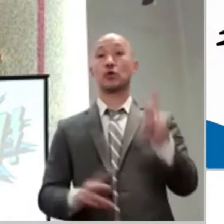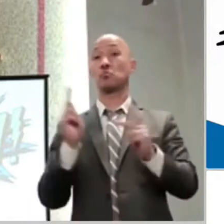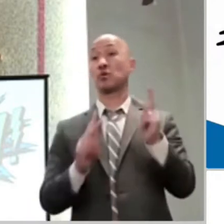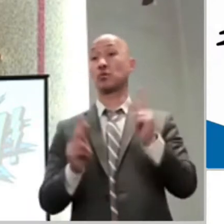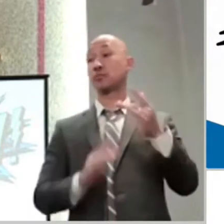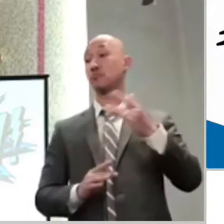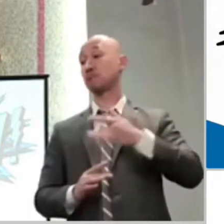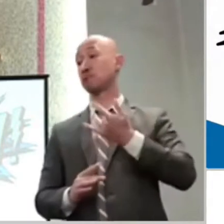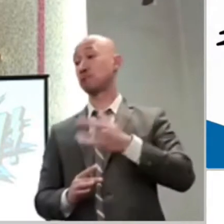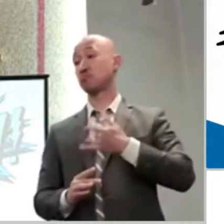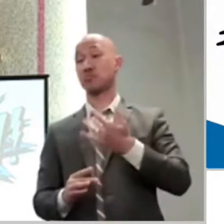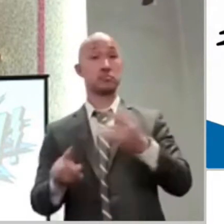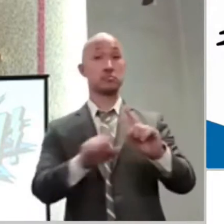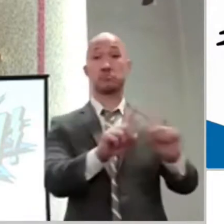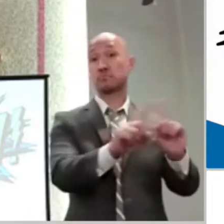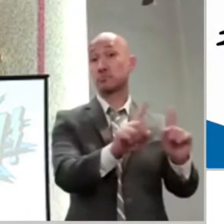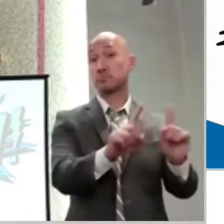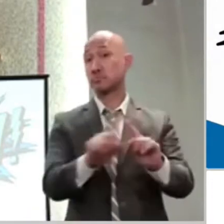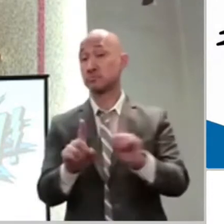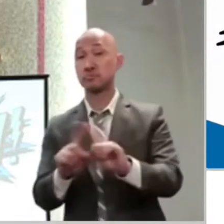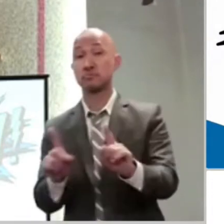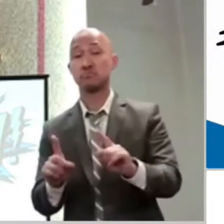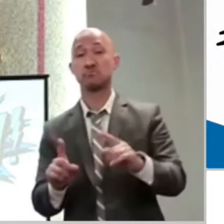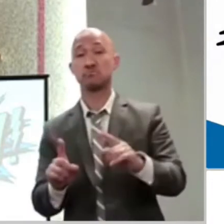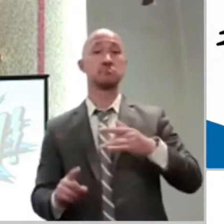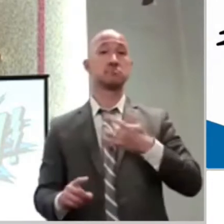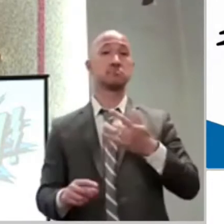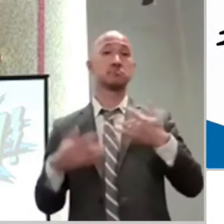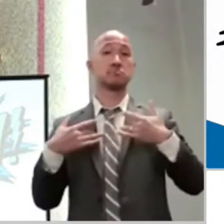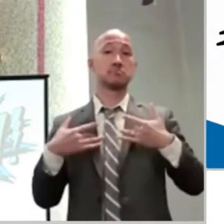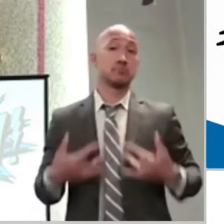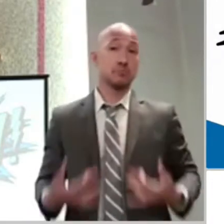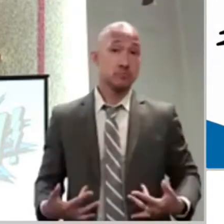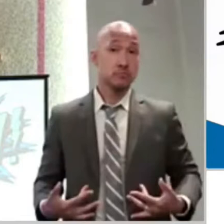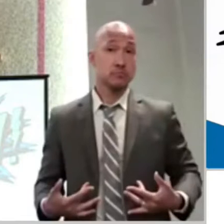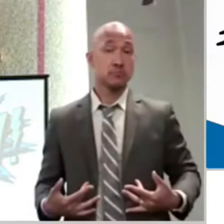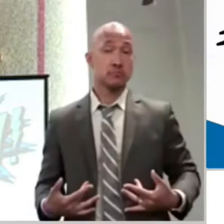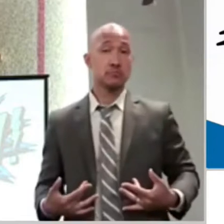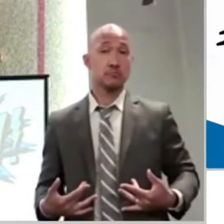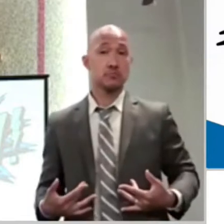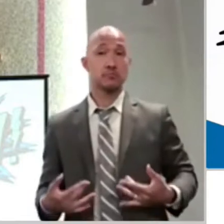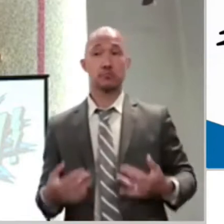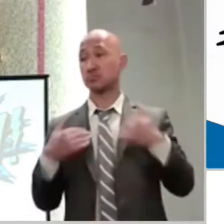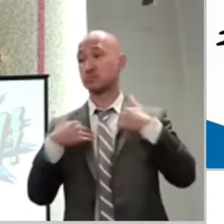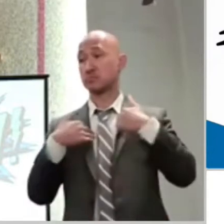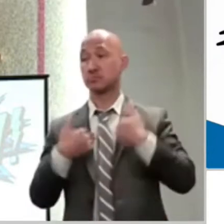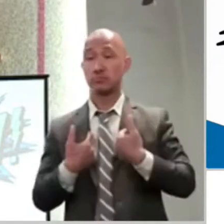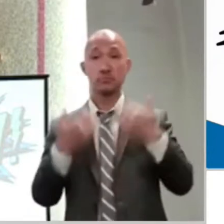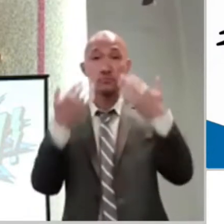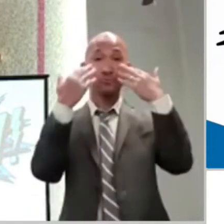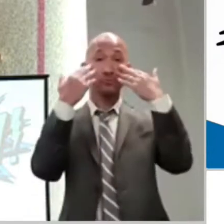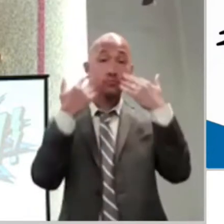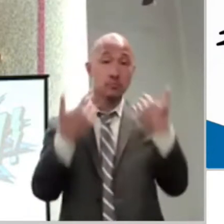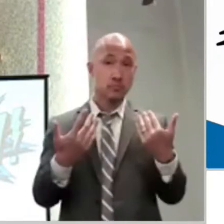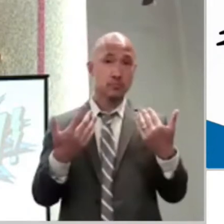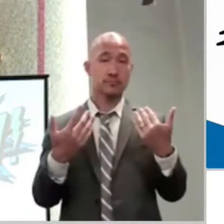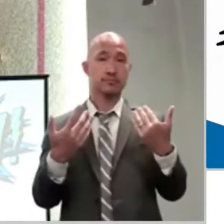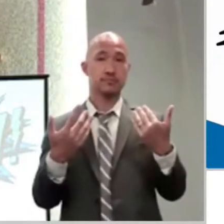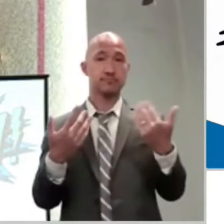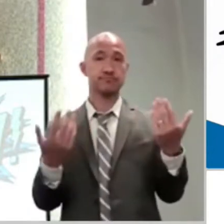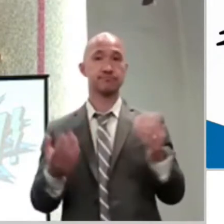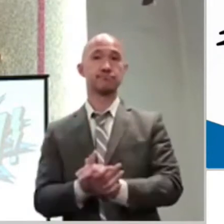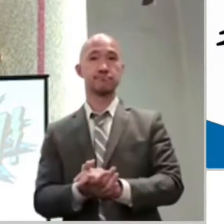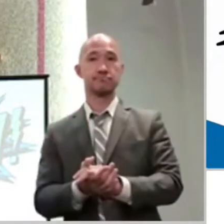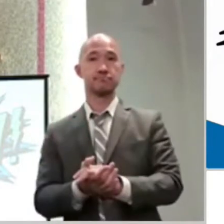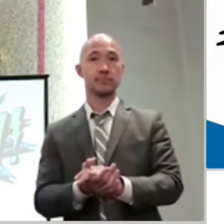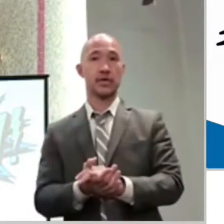anxious. We may feel fearful. And in those states of emotions, we might decide to do some things that can